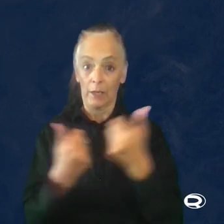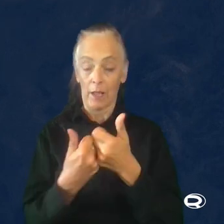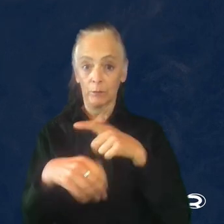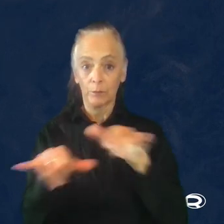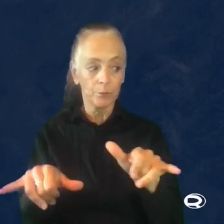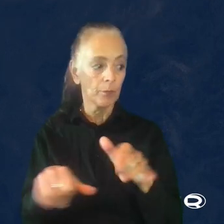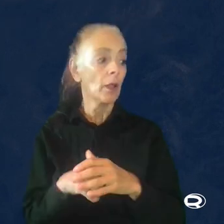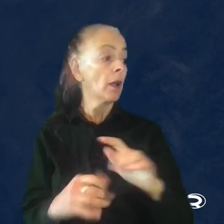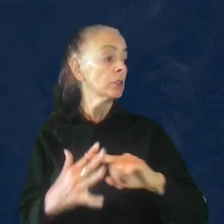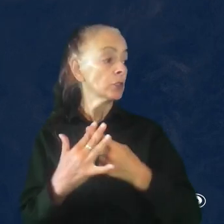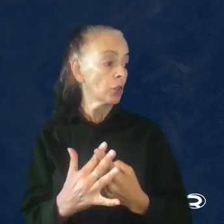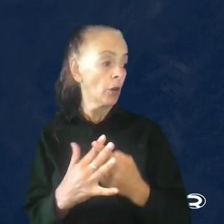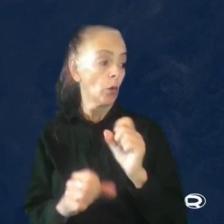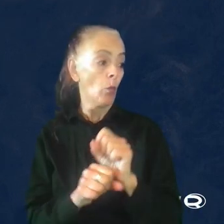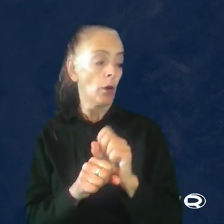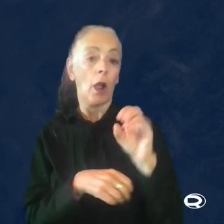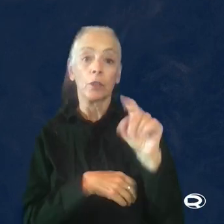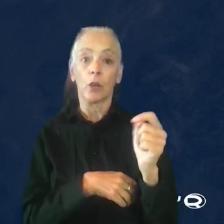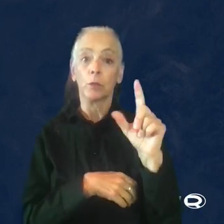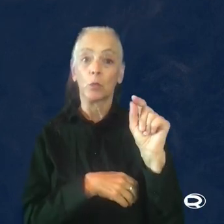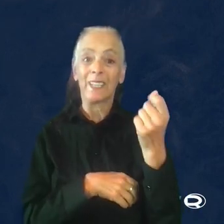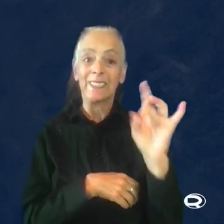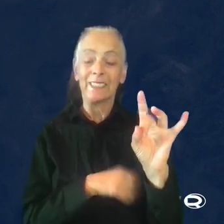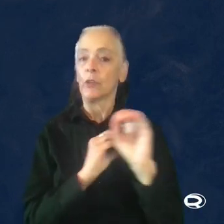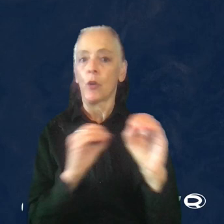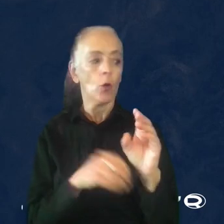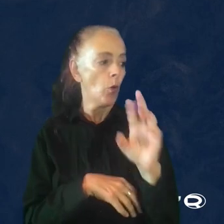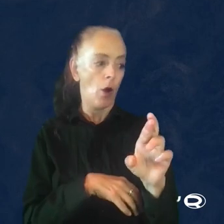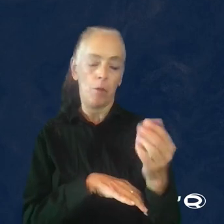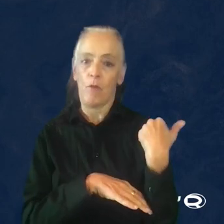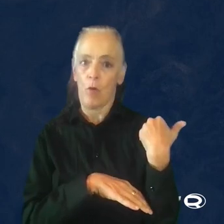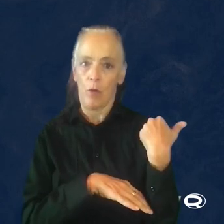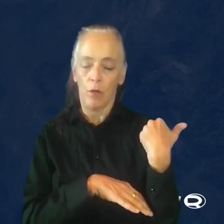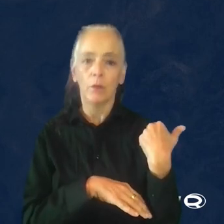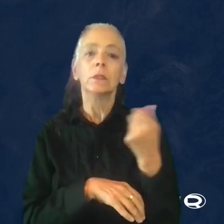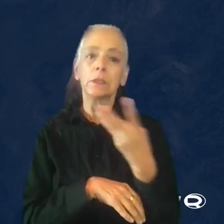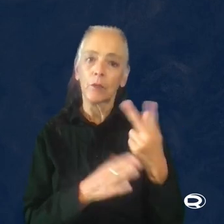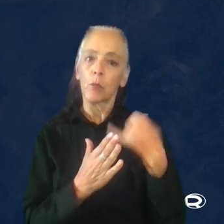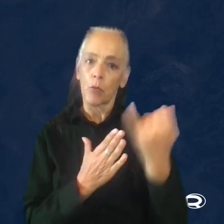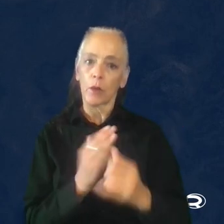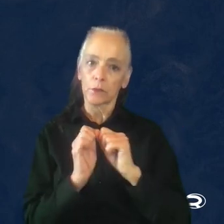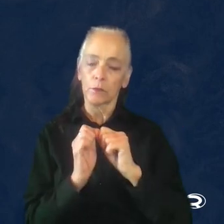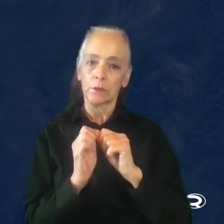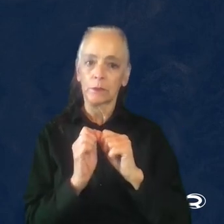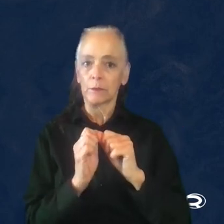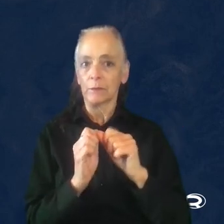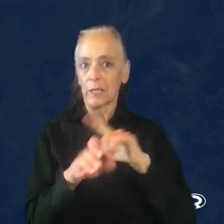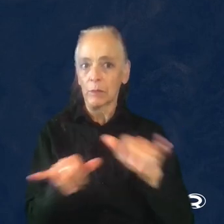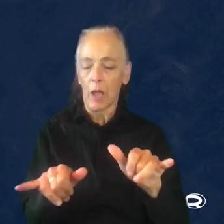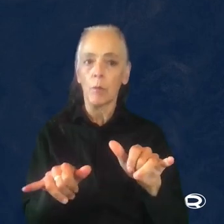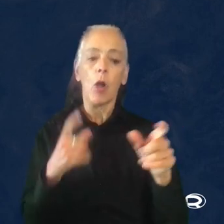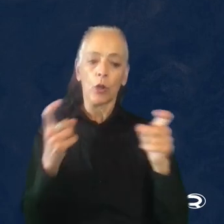So when I started in October 2018, there was no URB4 and there were several projects ongoing at the time. Control was getting closer to